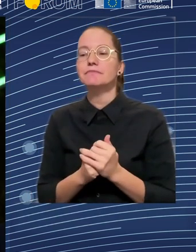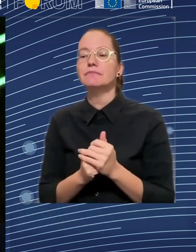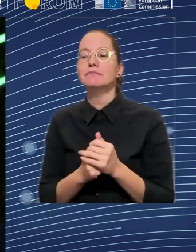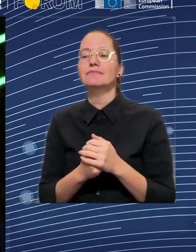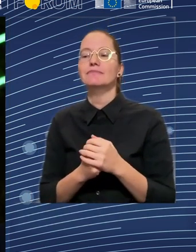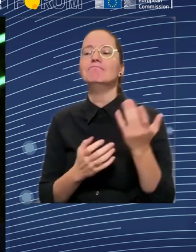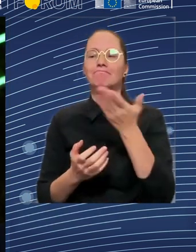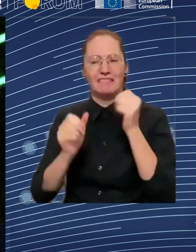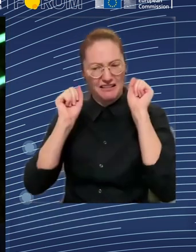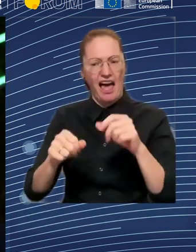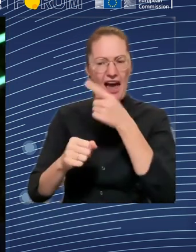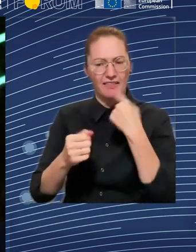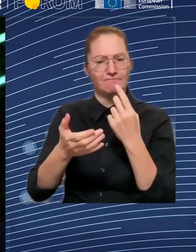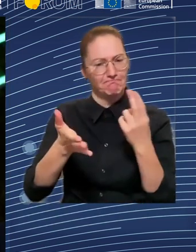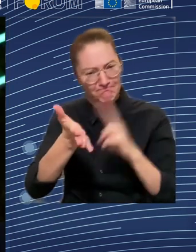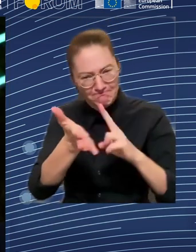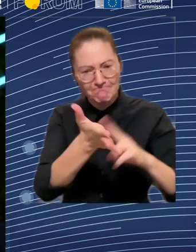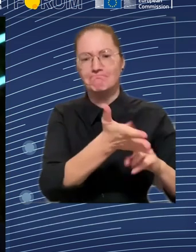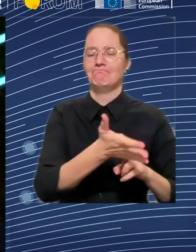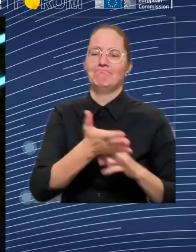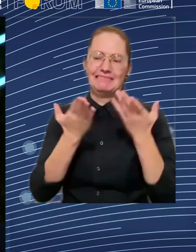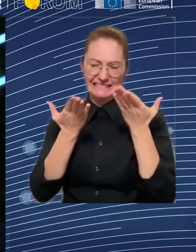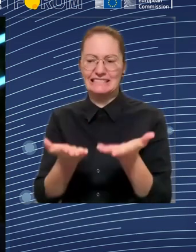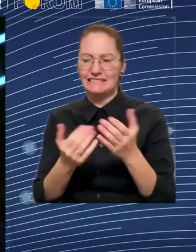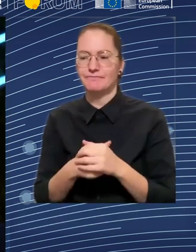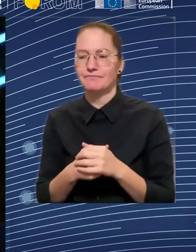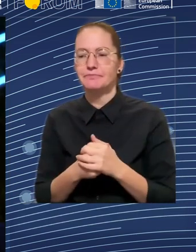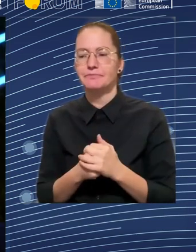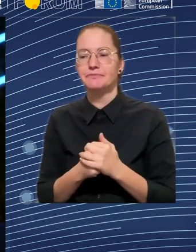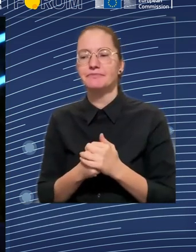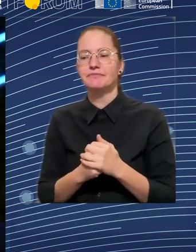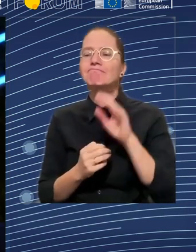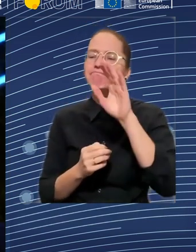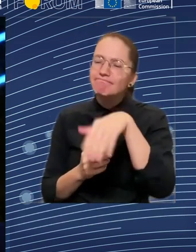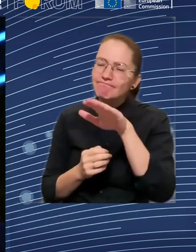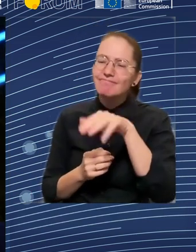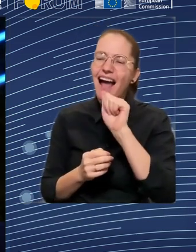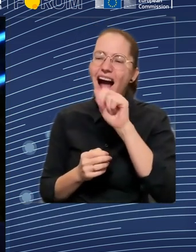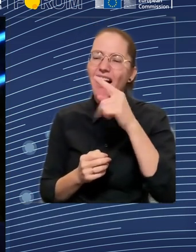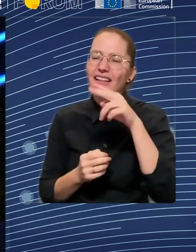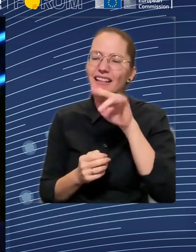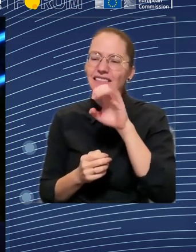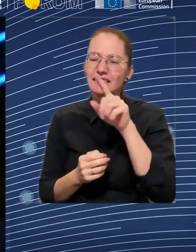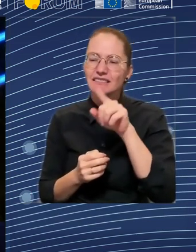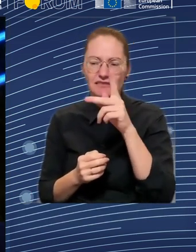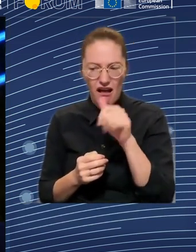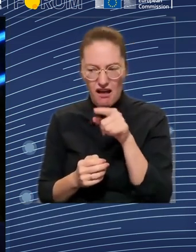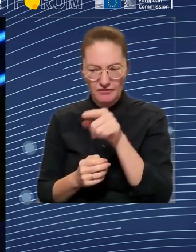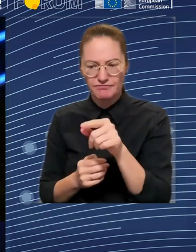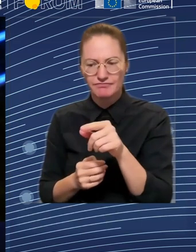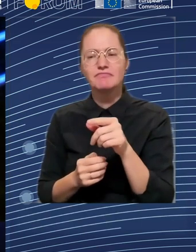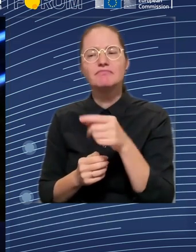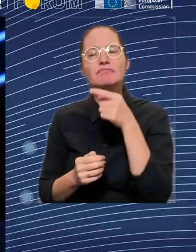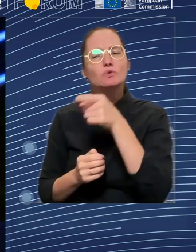can the EU and member states react to the conflicting priorities and, you know, I guess, stretch the resources? But how do you